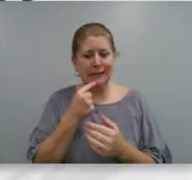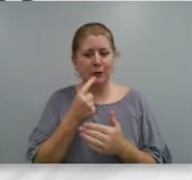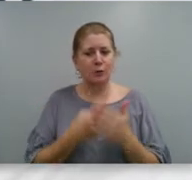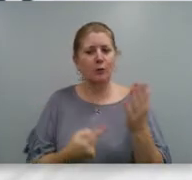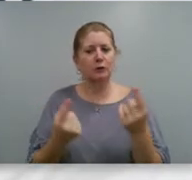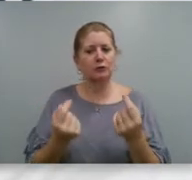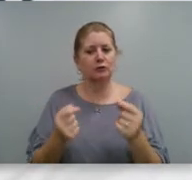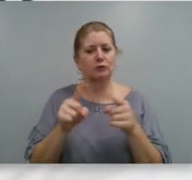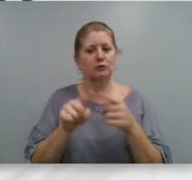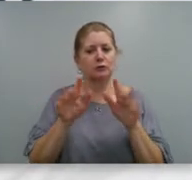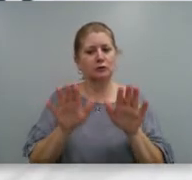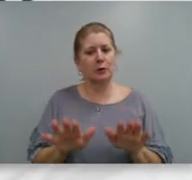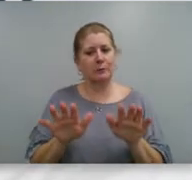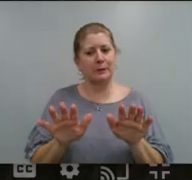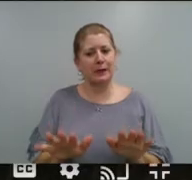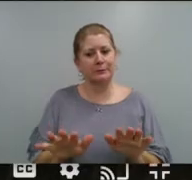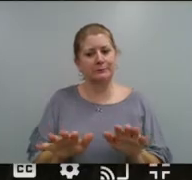It's not a bad Who Thank you.